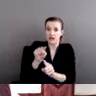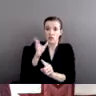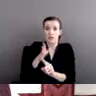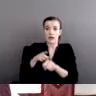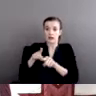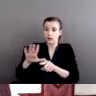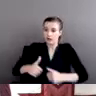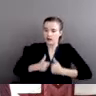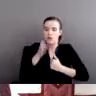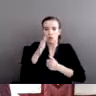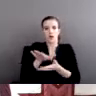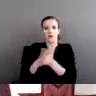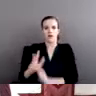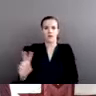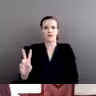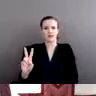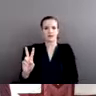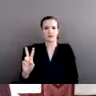question that I seek to answer.